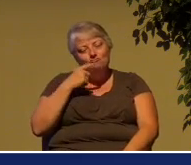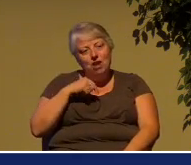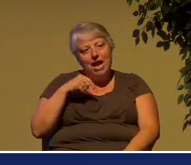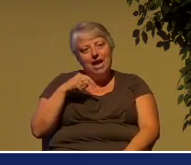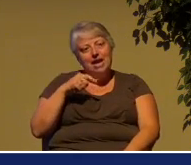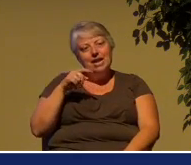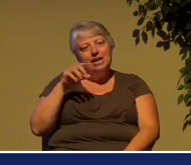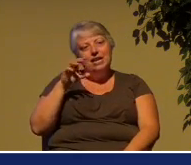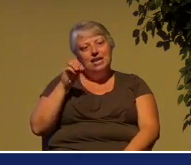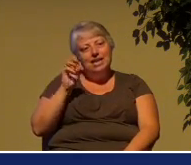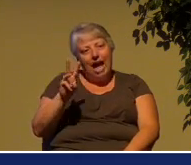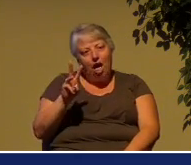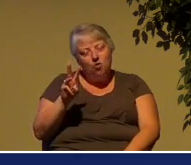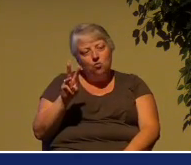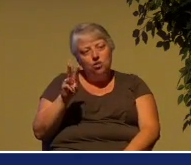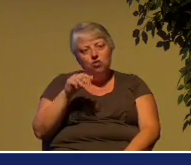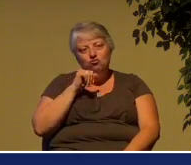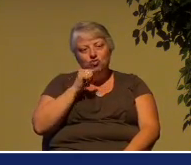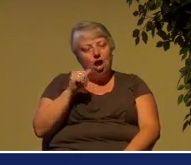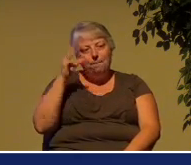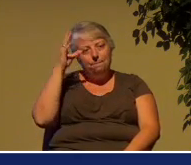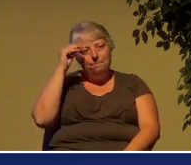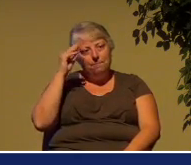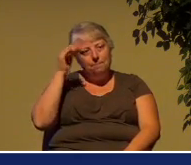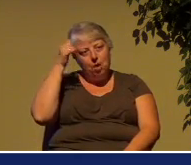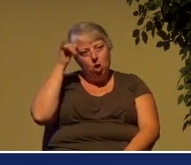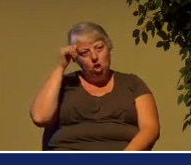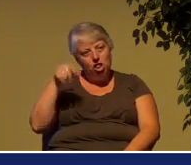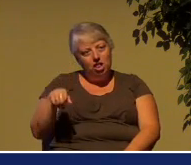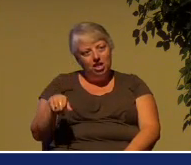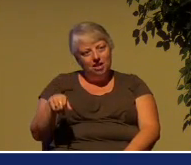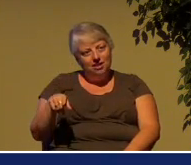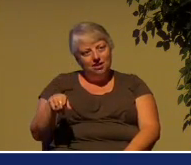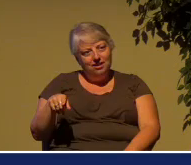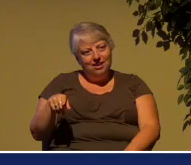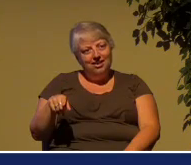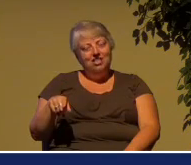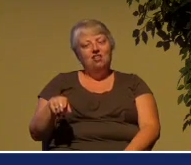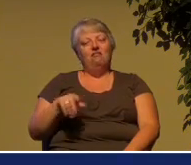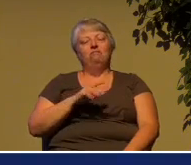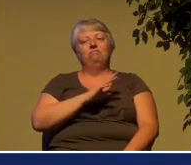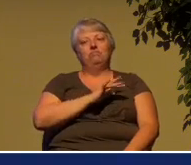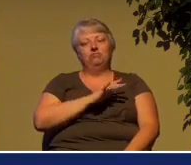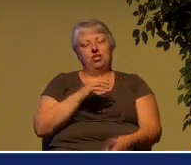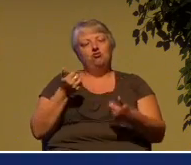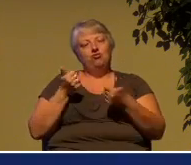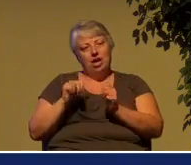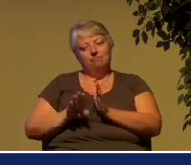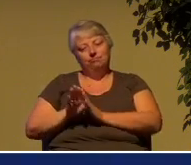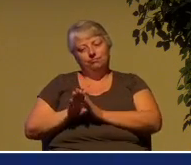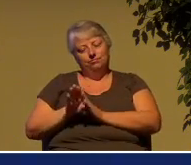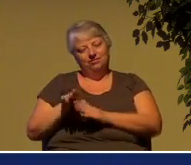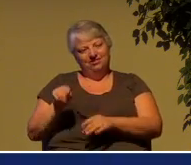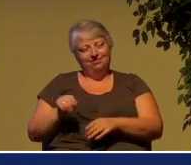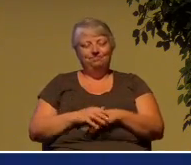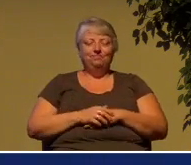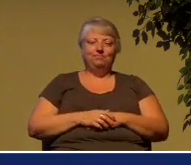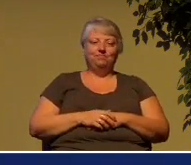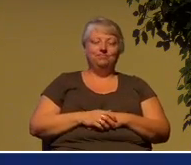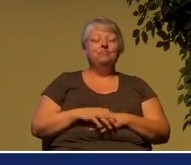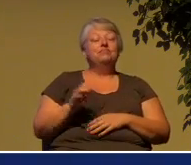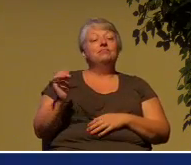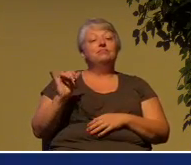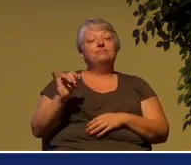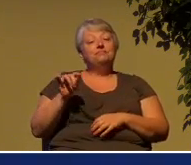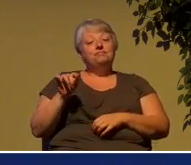they have just now started a Levitical school to try to identify who are the